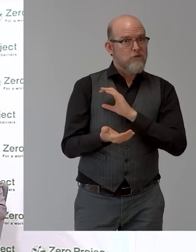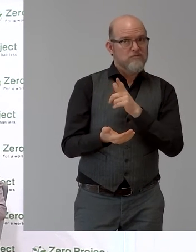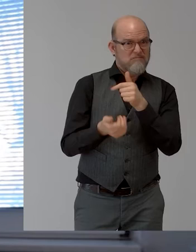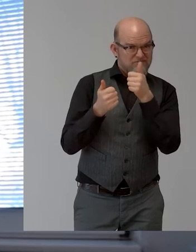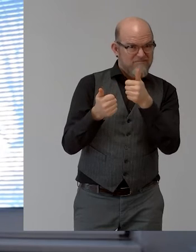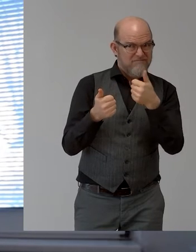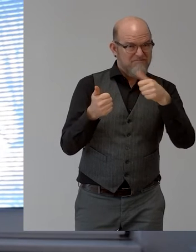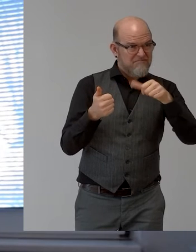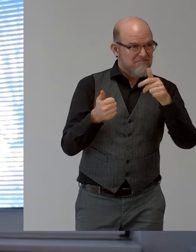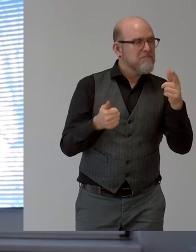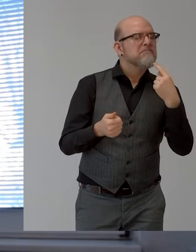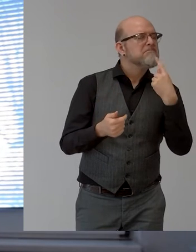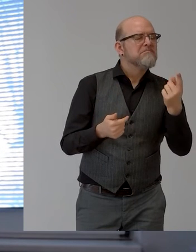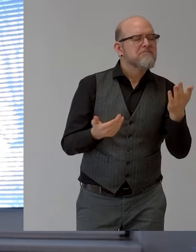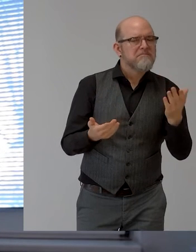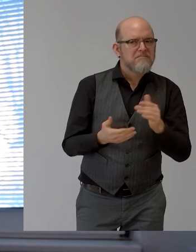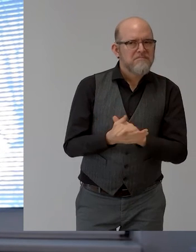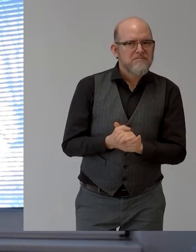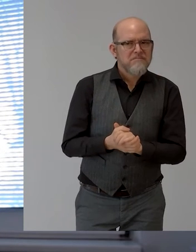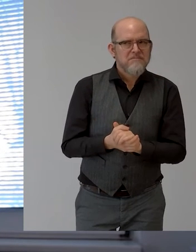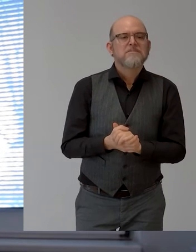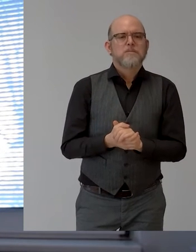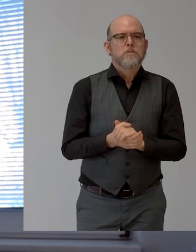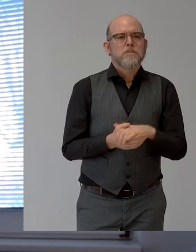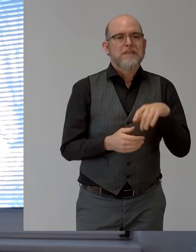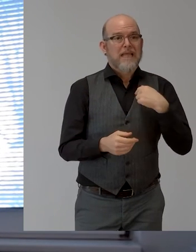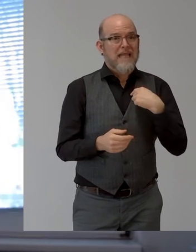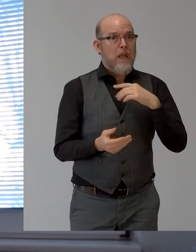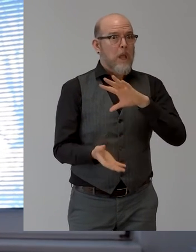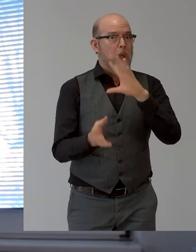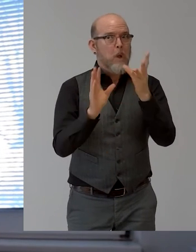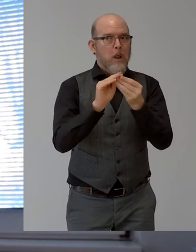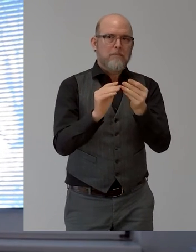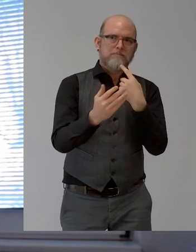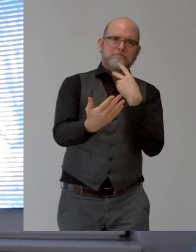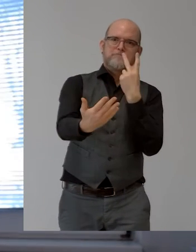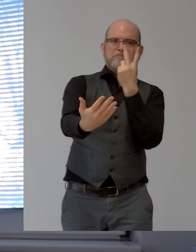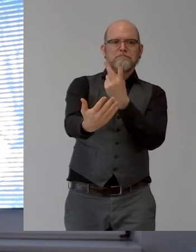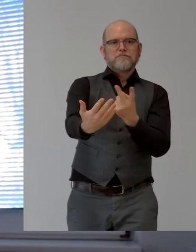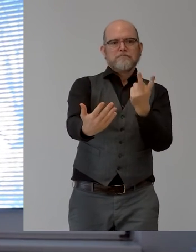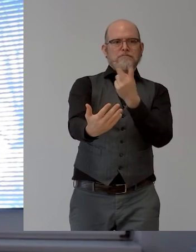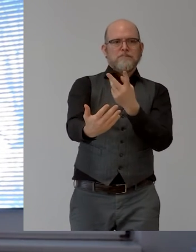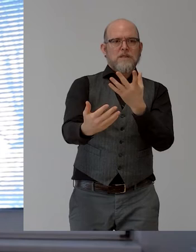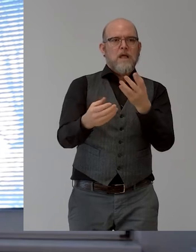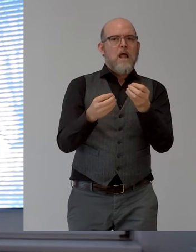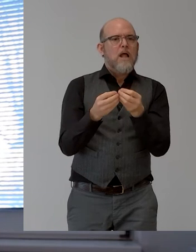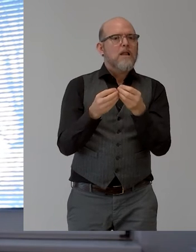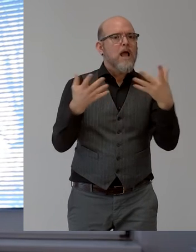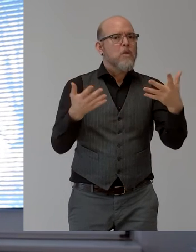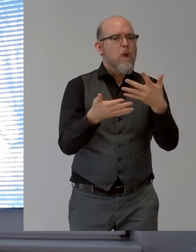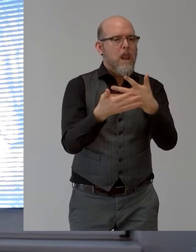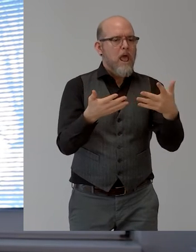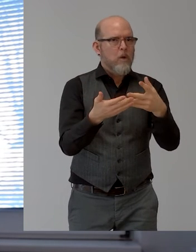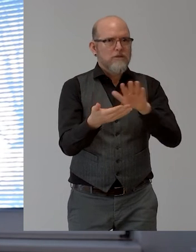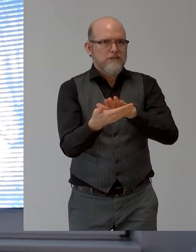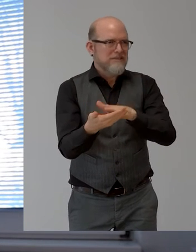I think more generally the field of natural language processing has incredible